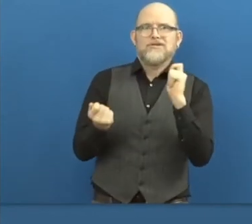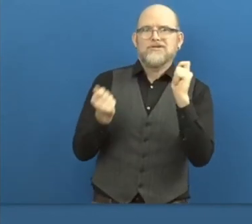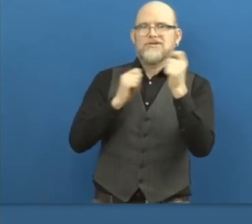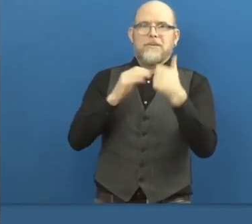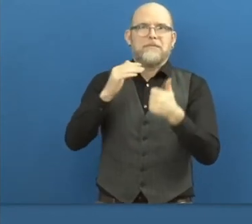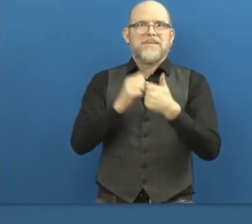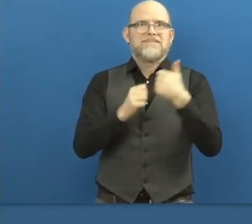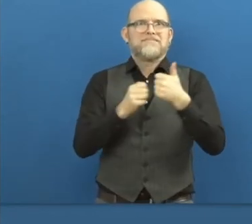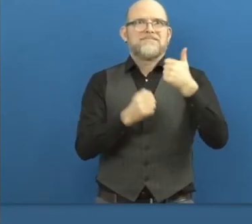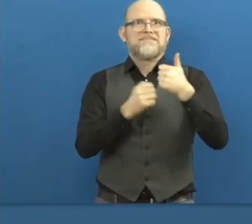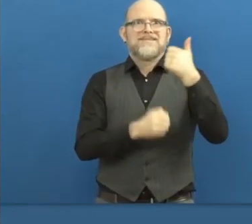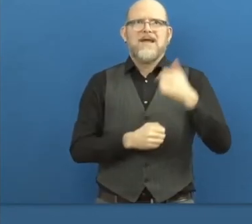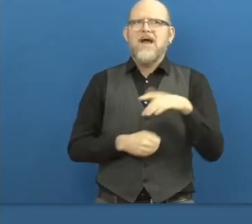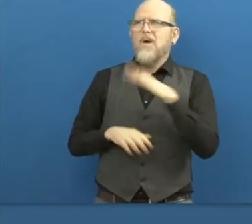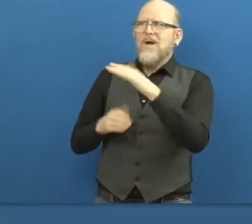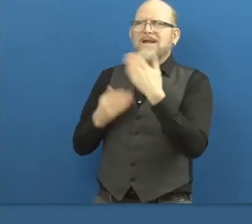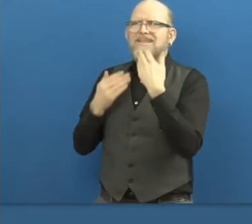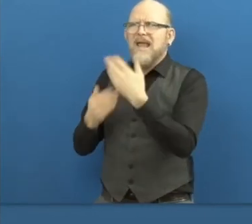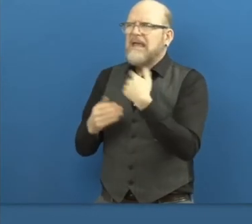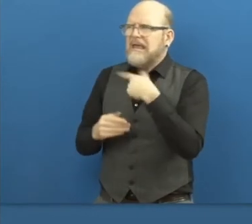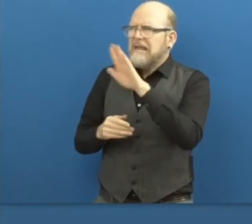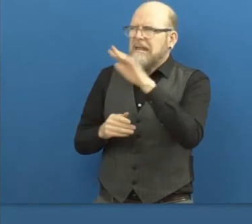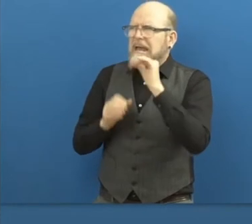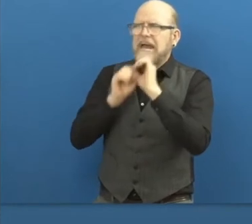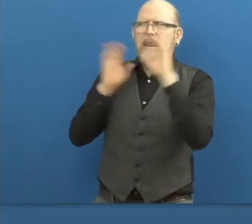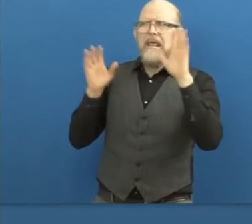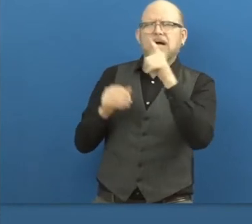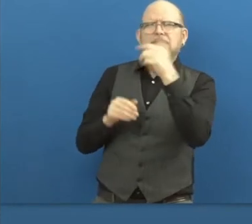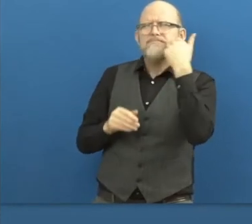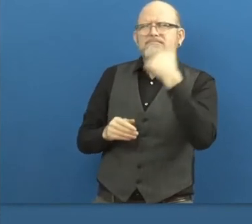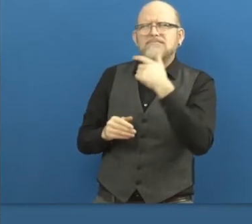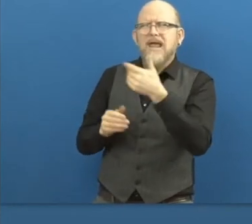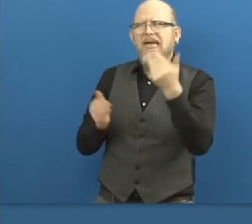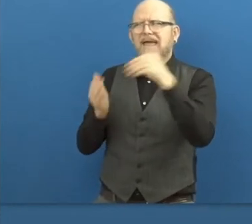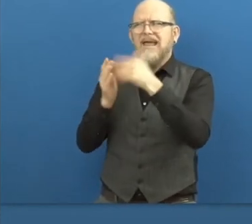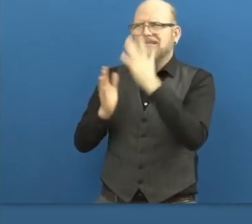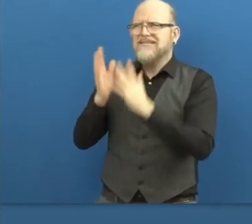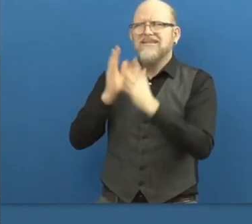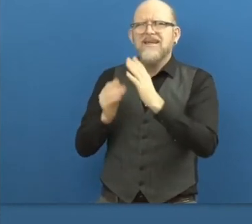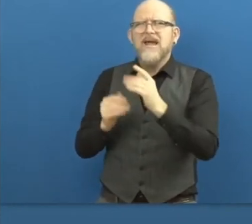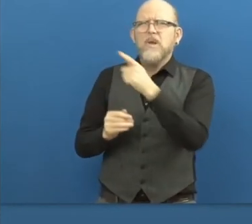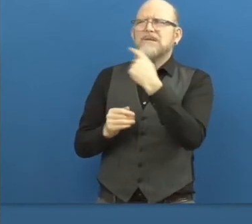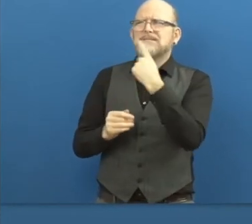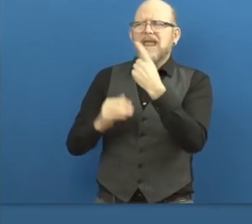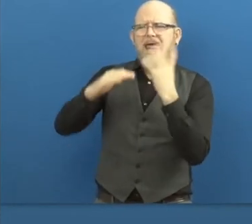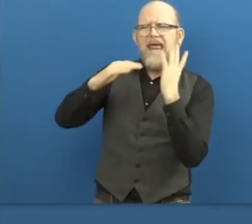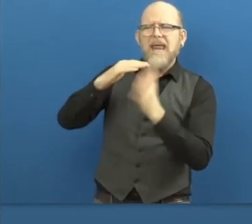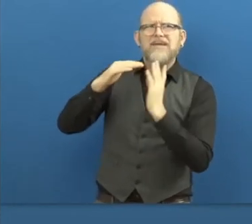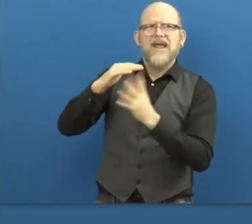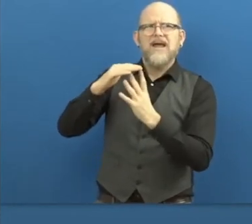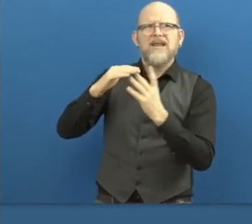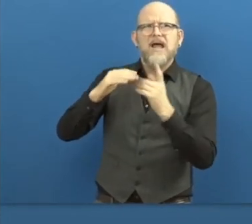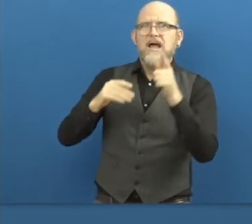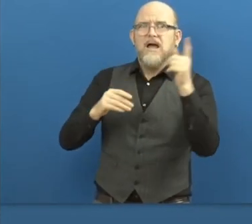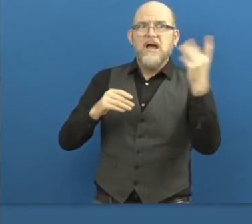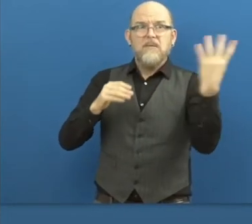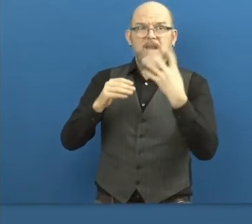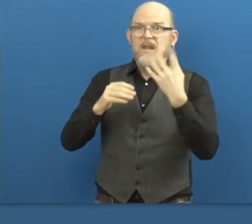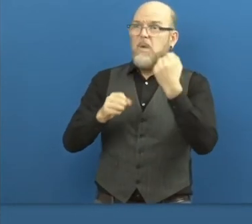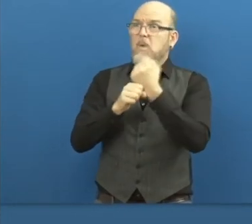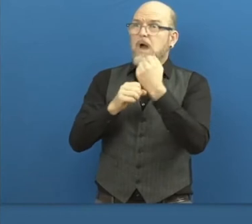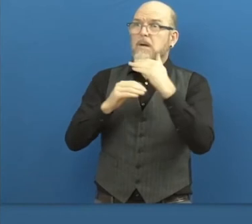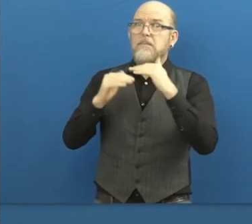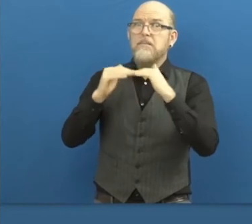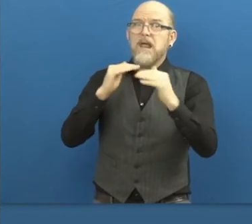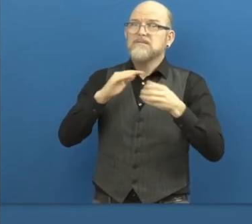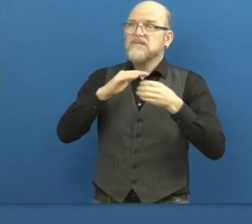Thank you. Can I just for clarification? When you said that you were also enabling immigrants to access jobs, I'm